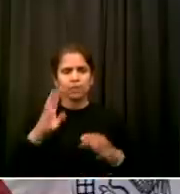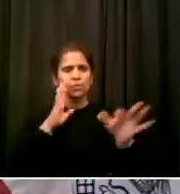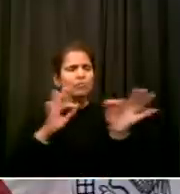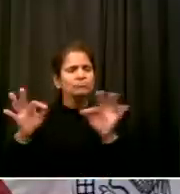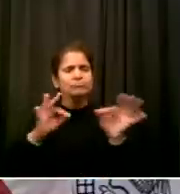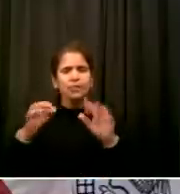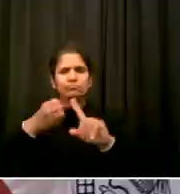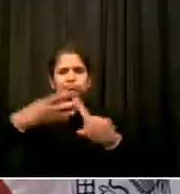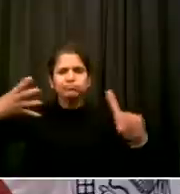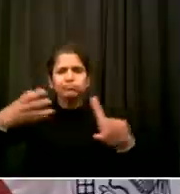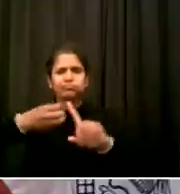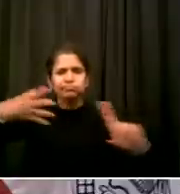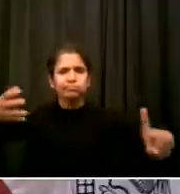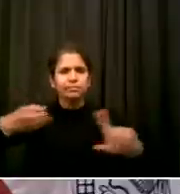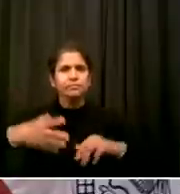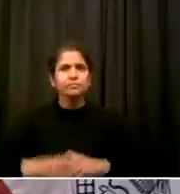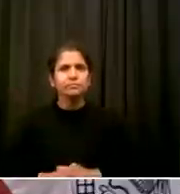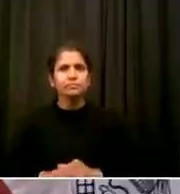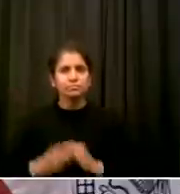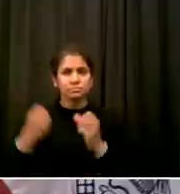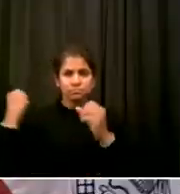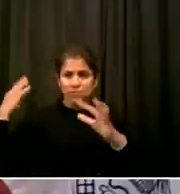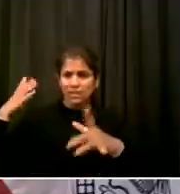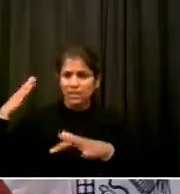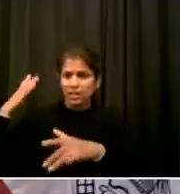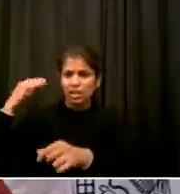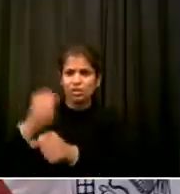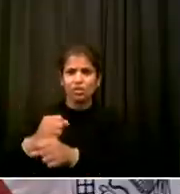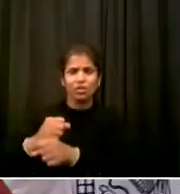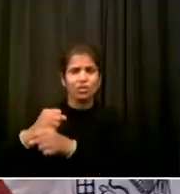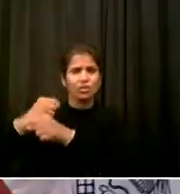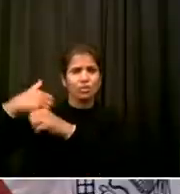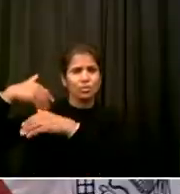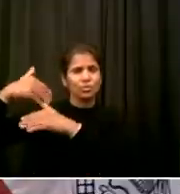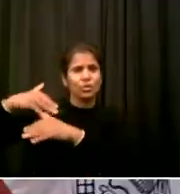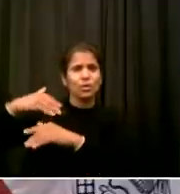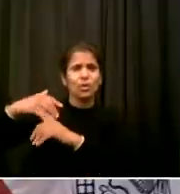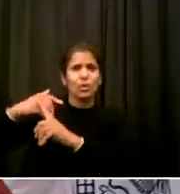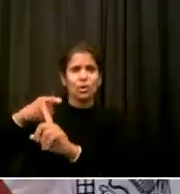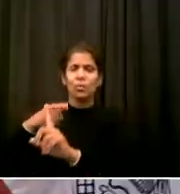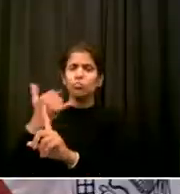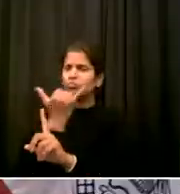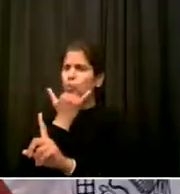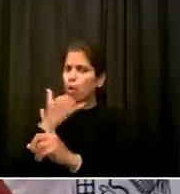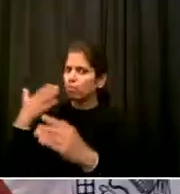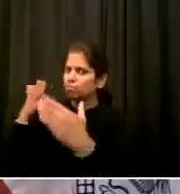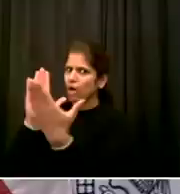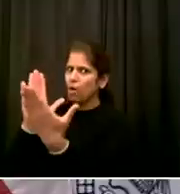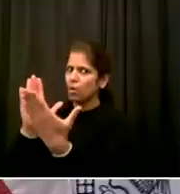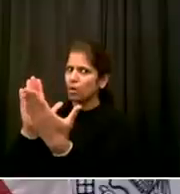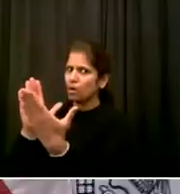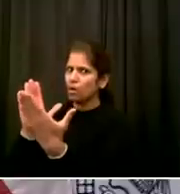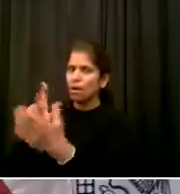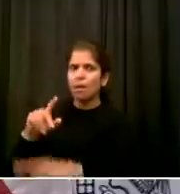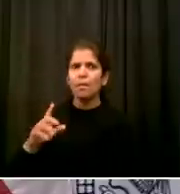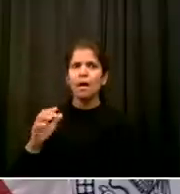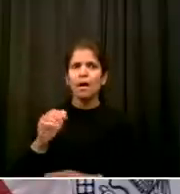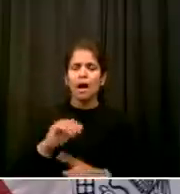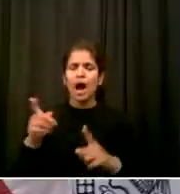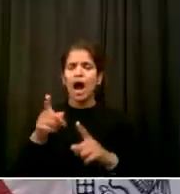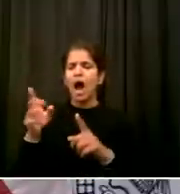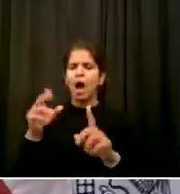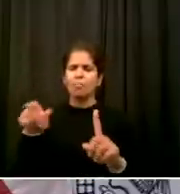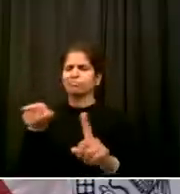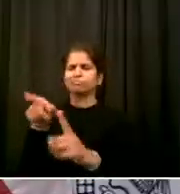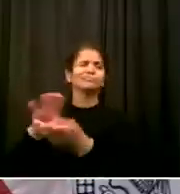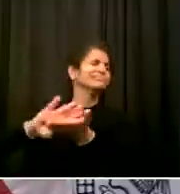city's history to sweep under the rug these truths and this is why Juneteenth is so important because it is a day for truth telling it